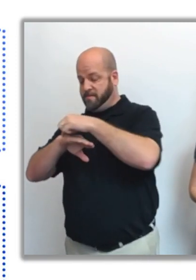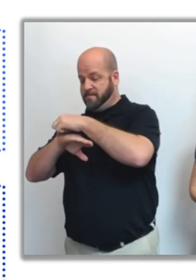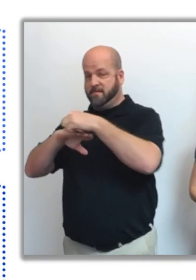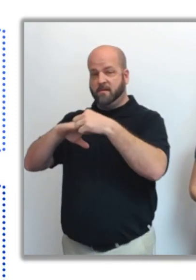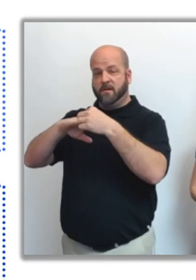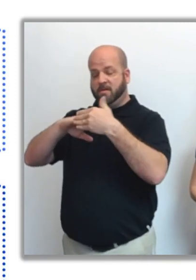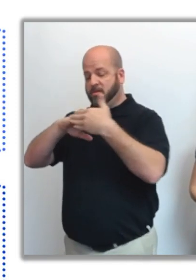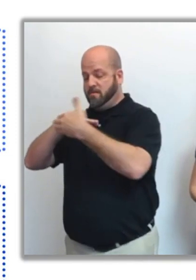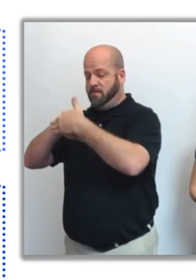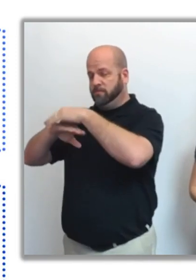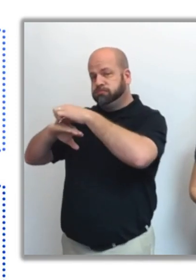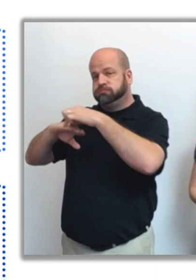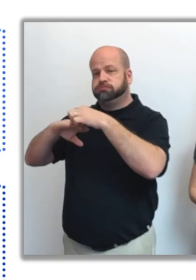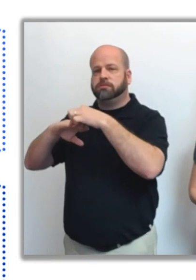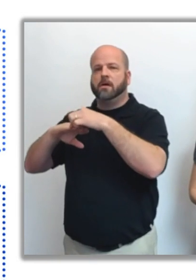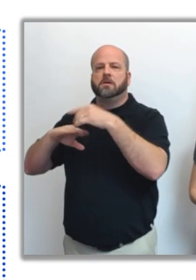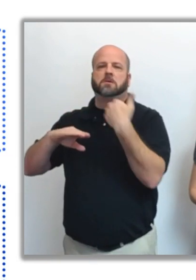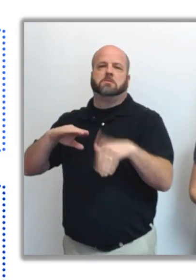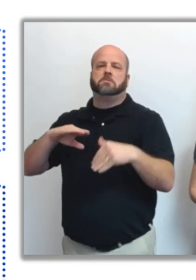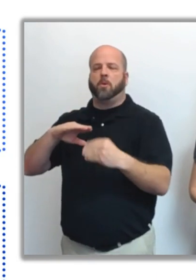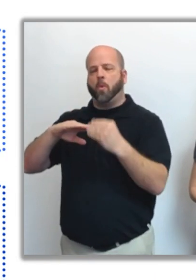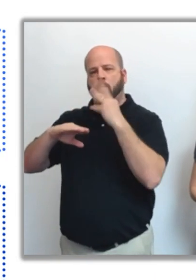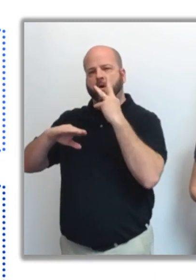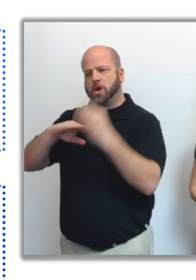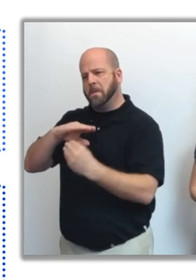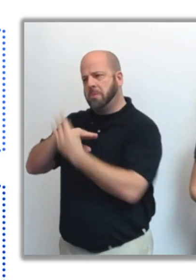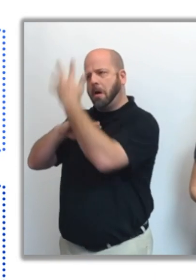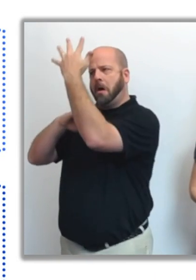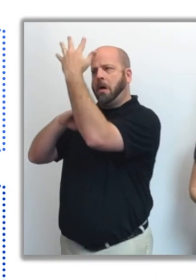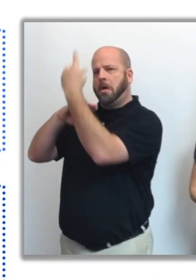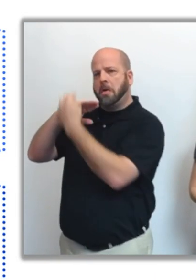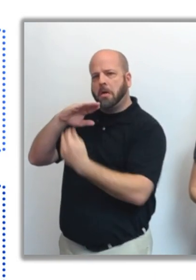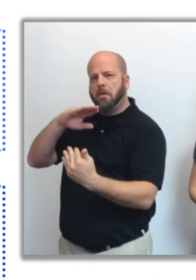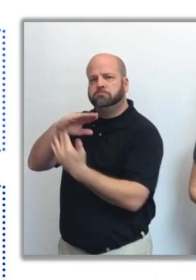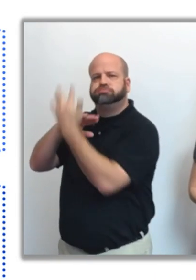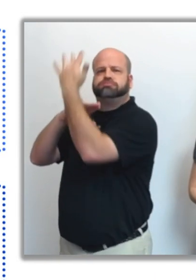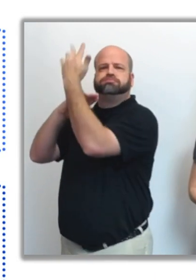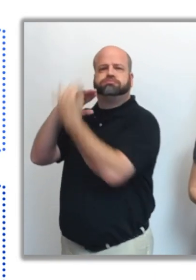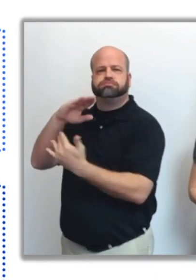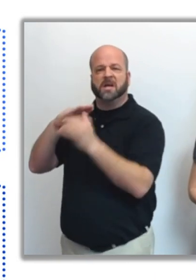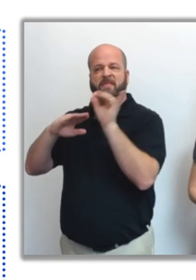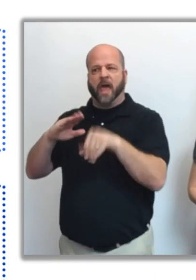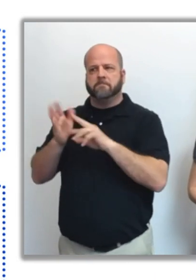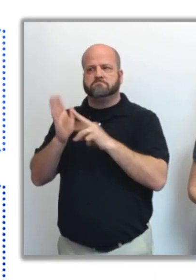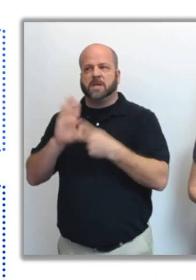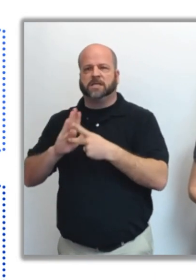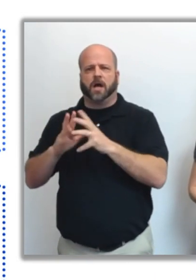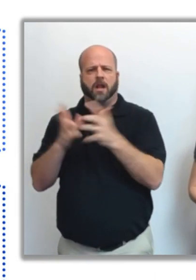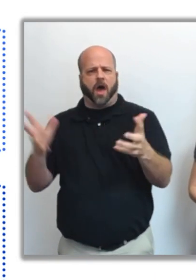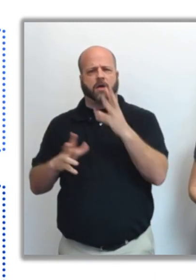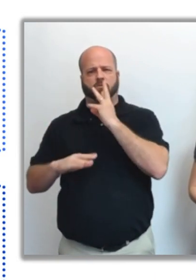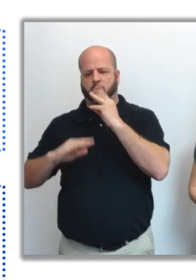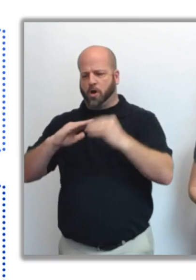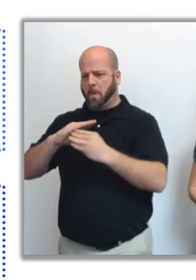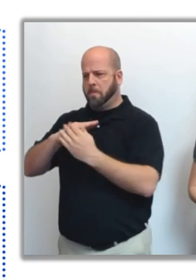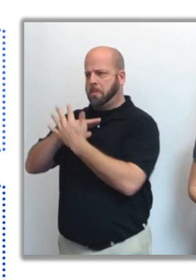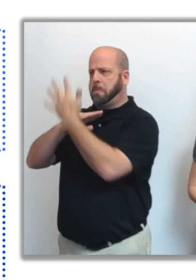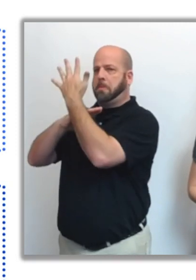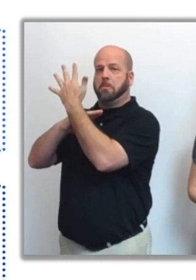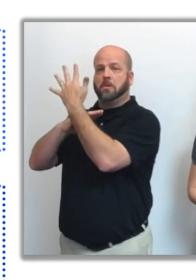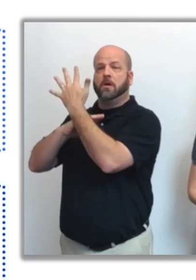are at risk of life-threatening storm surge. Storm surge is an abnormal rise of water generated by a storm.